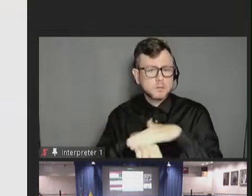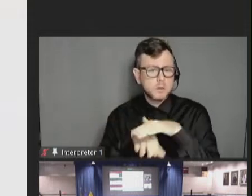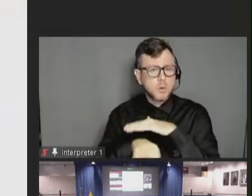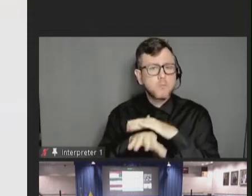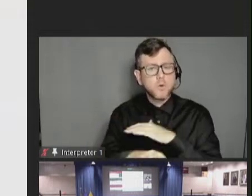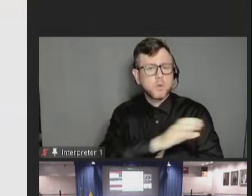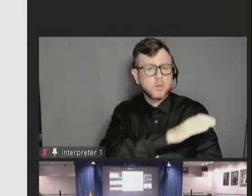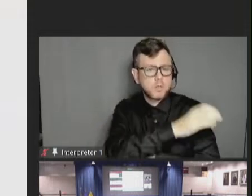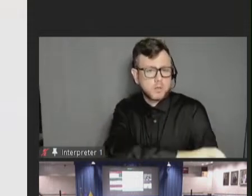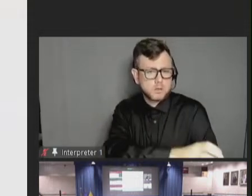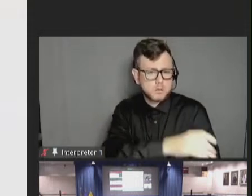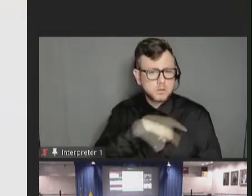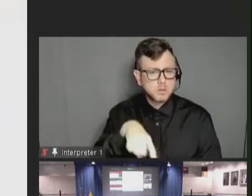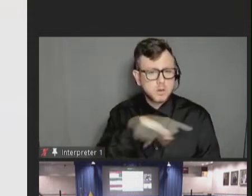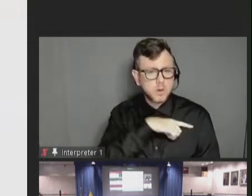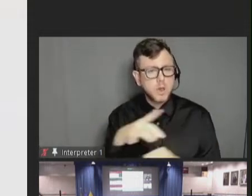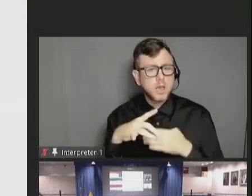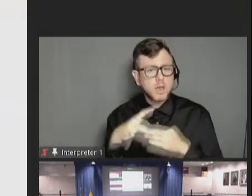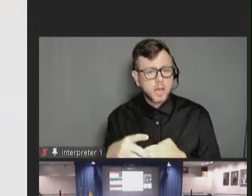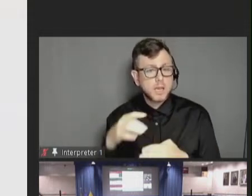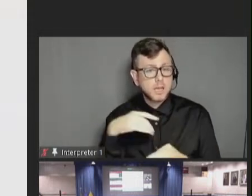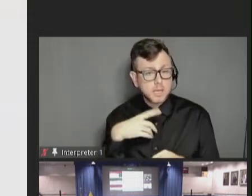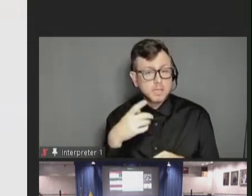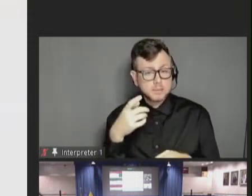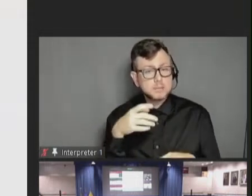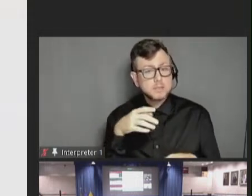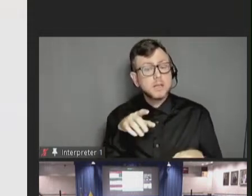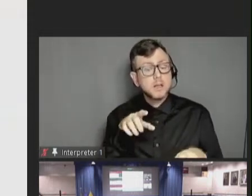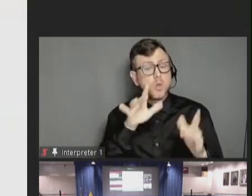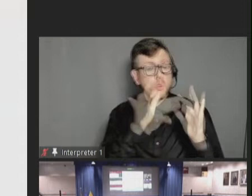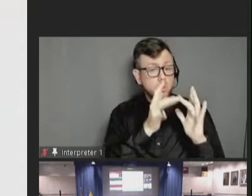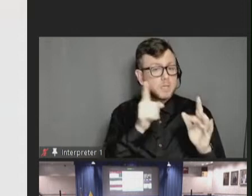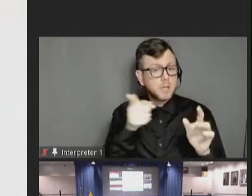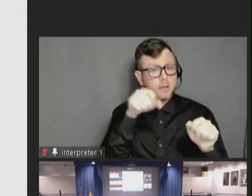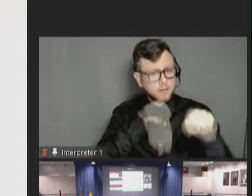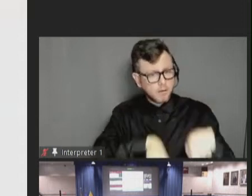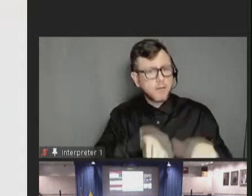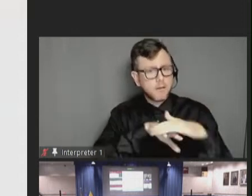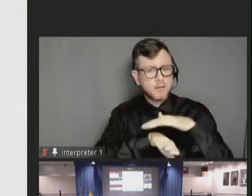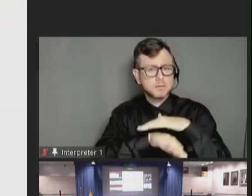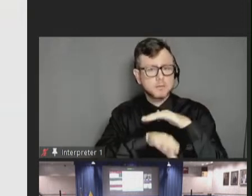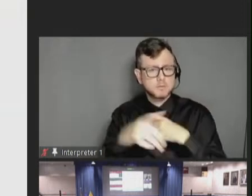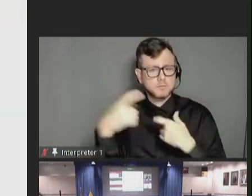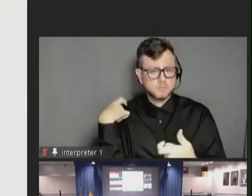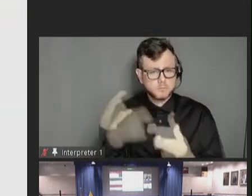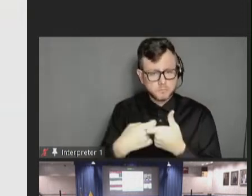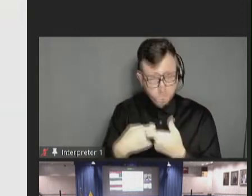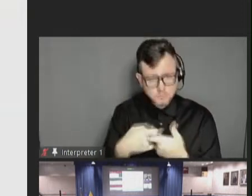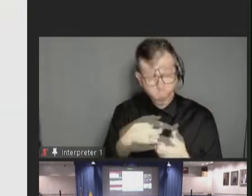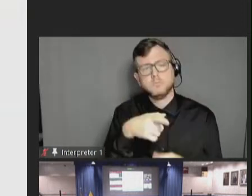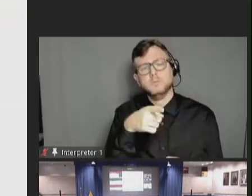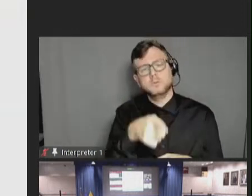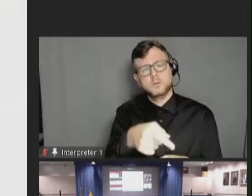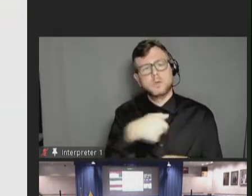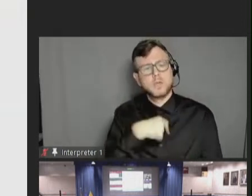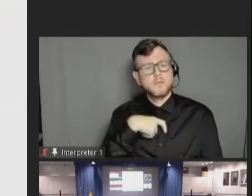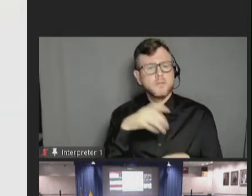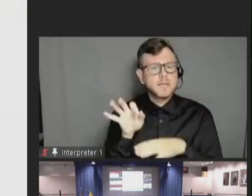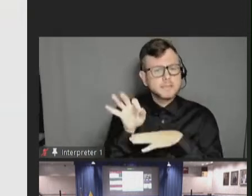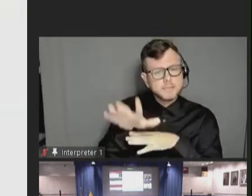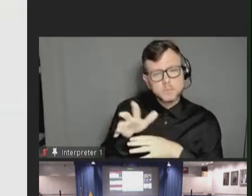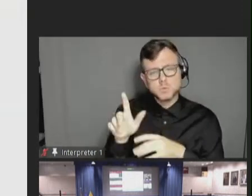Our guide gives tips and tools that help transform vaccinations and other healthcare experiences, including